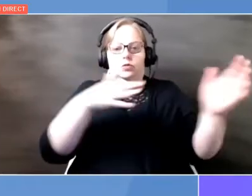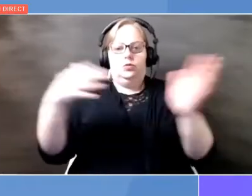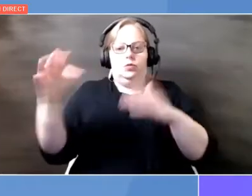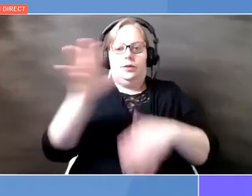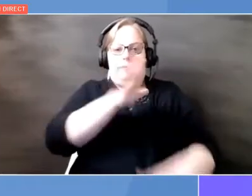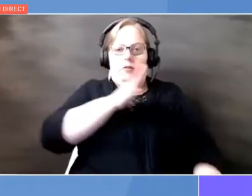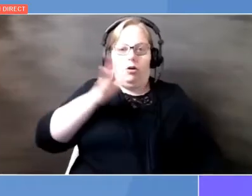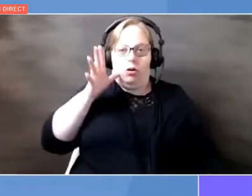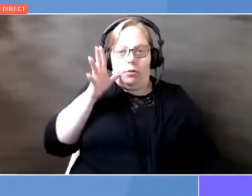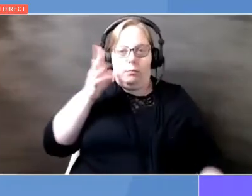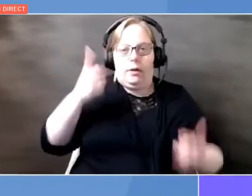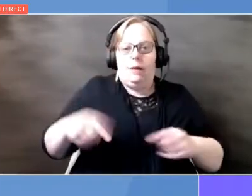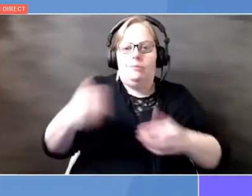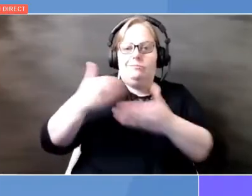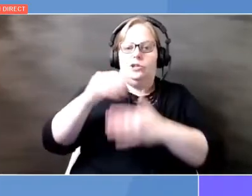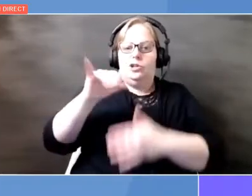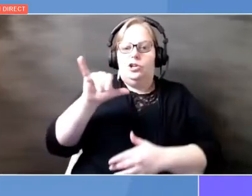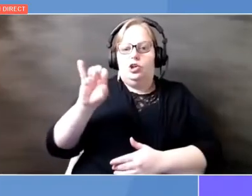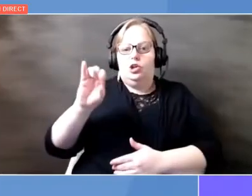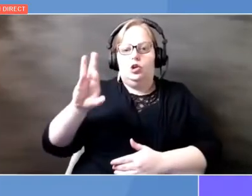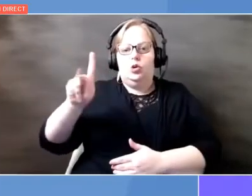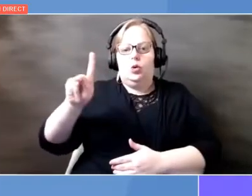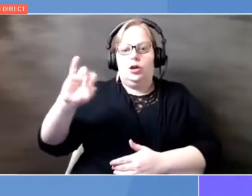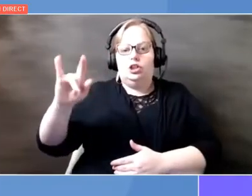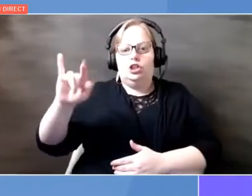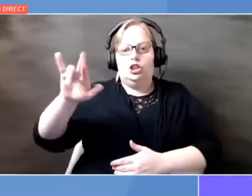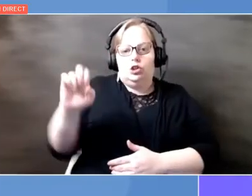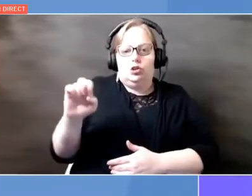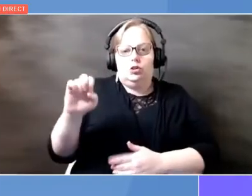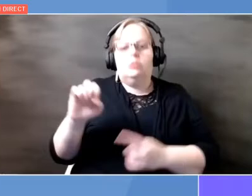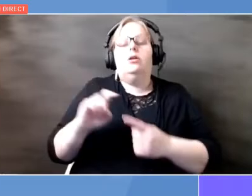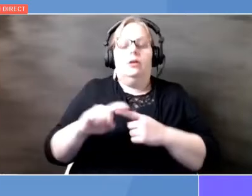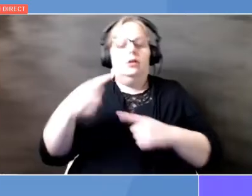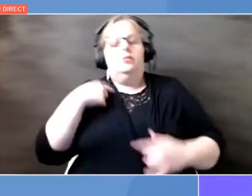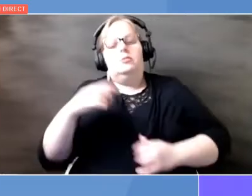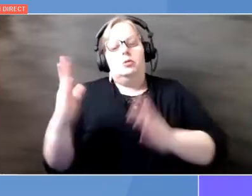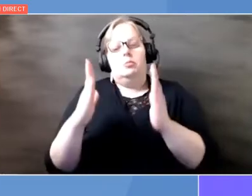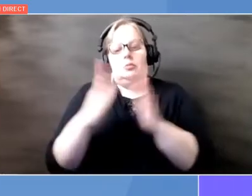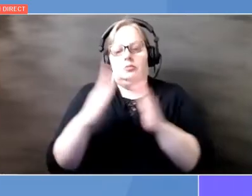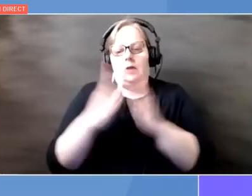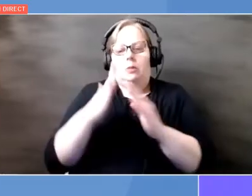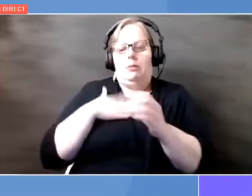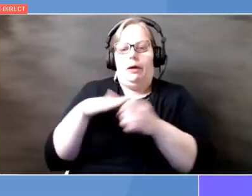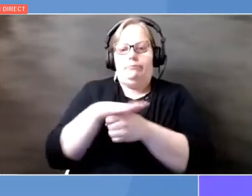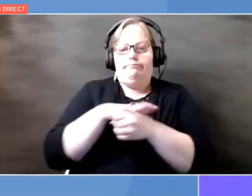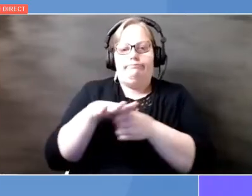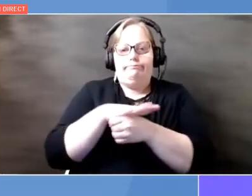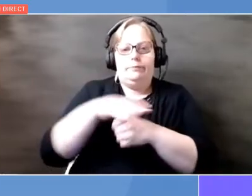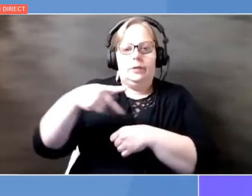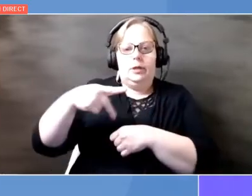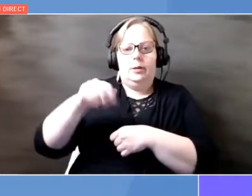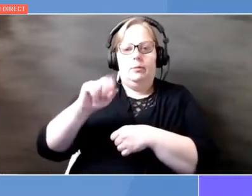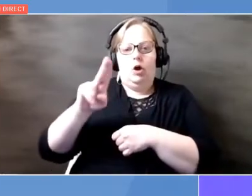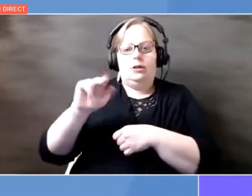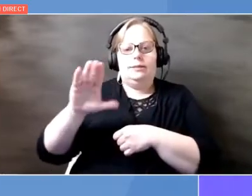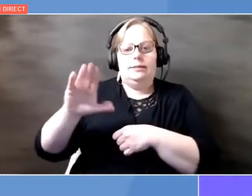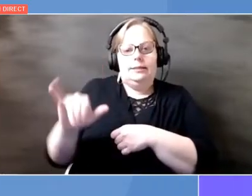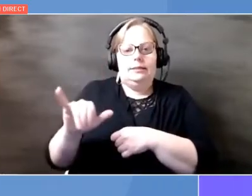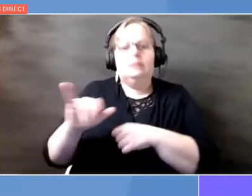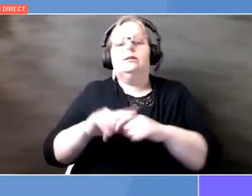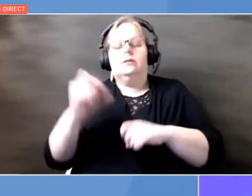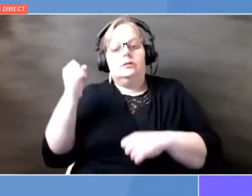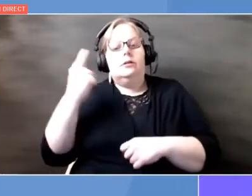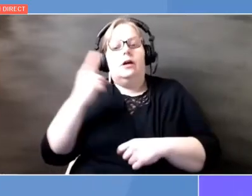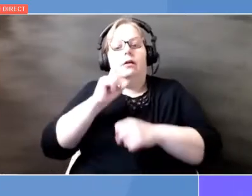constituency is. In fact, it's named after Hornsea, which is a small town in my constituency. So, I believe the UK has the kit, it's got the capability,